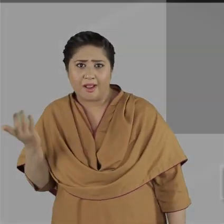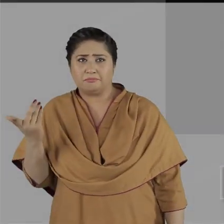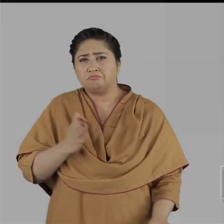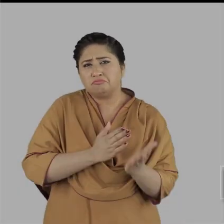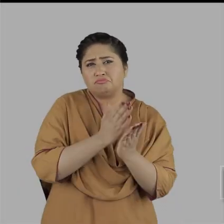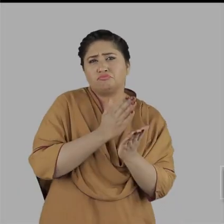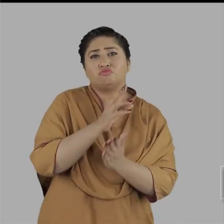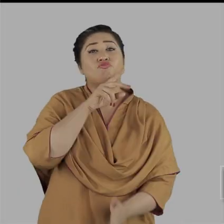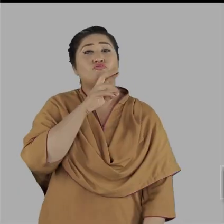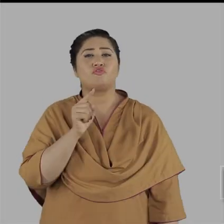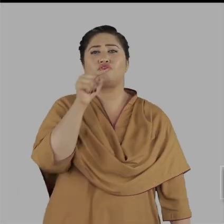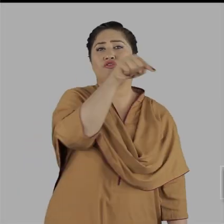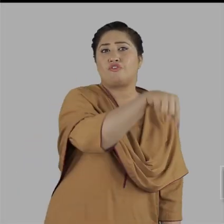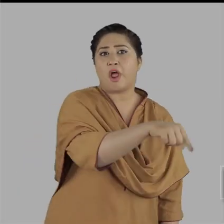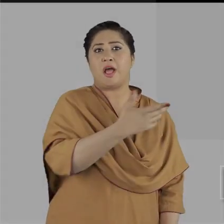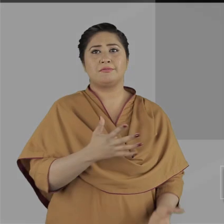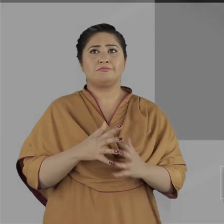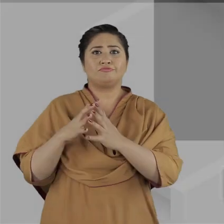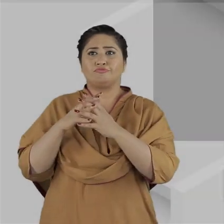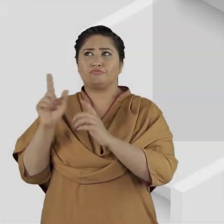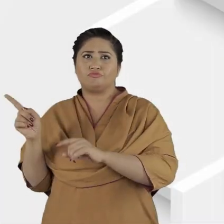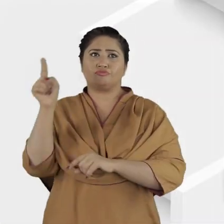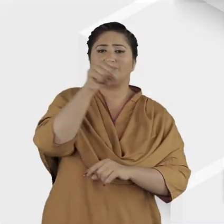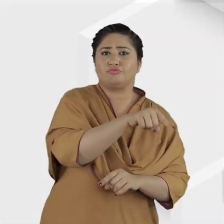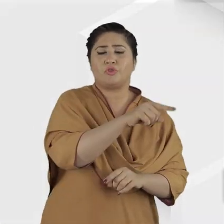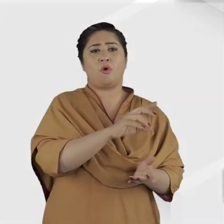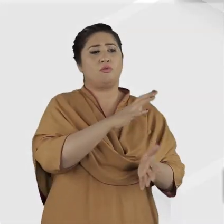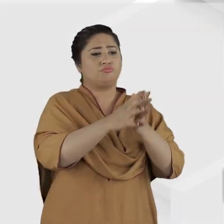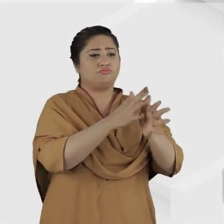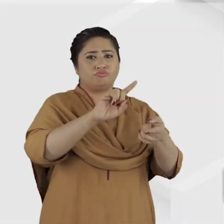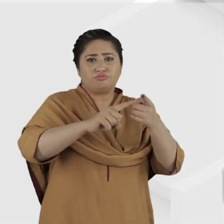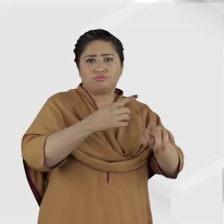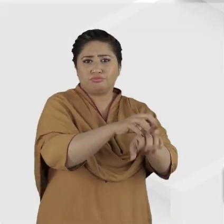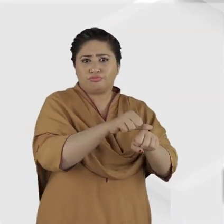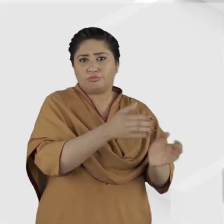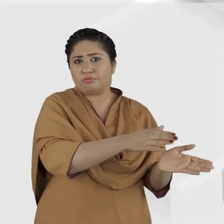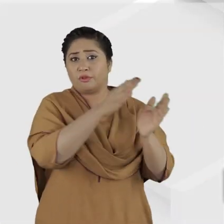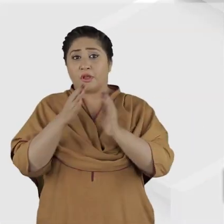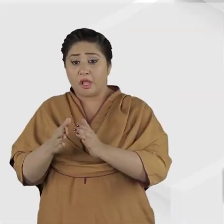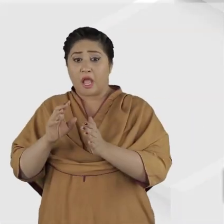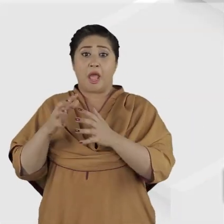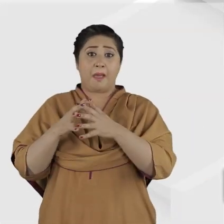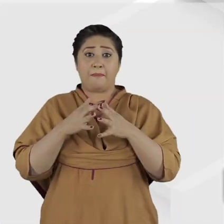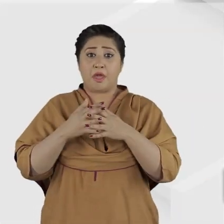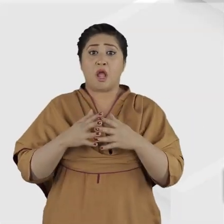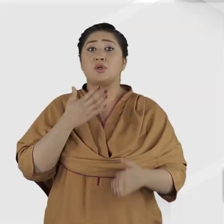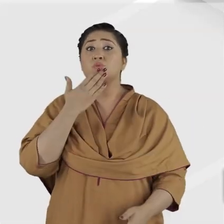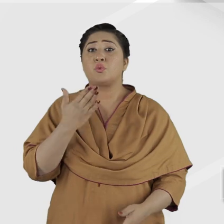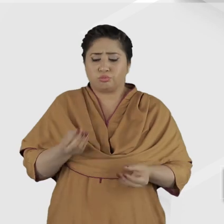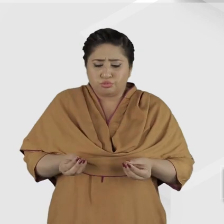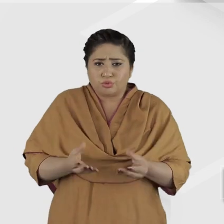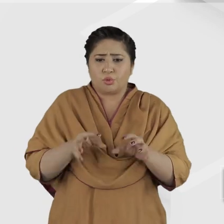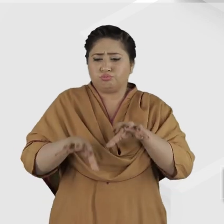was visiting France from the United States, and he brought back this teaching to America, eventually